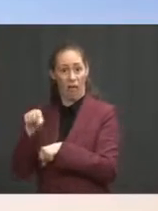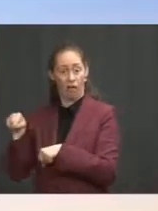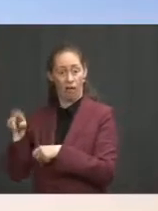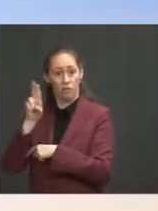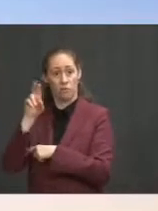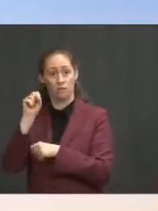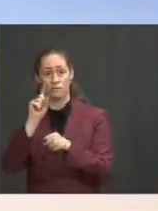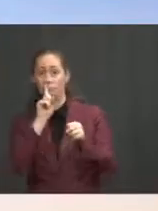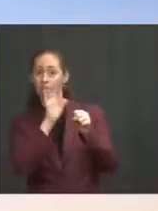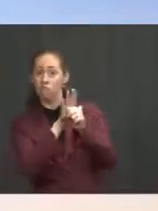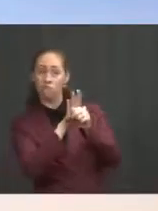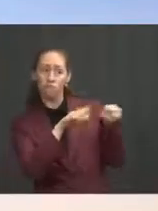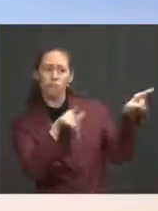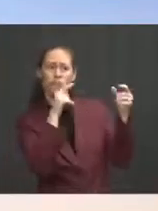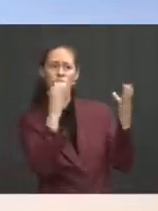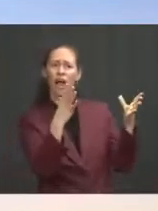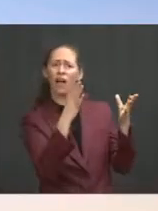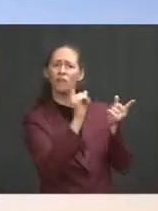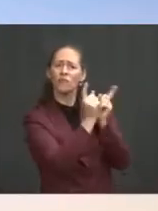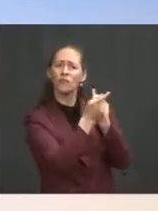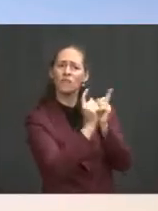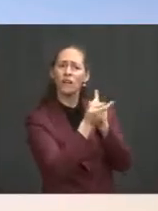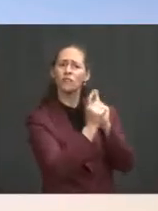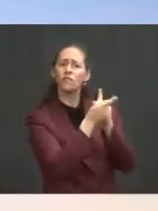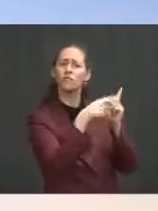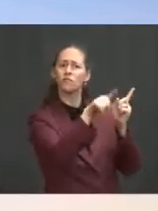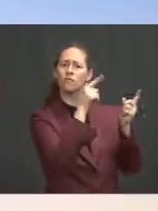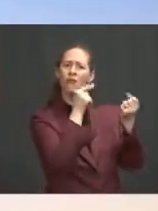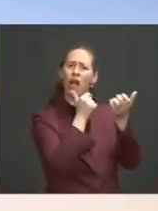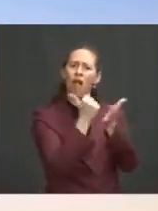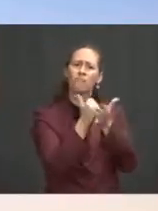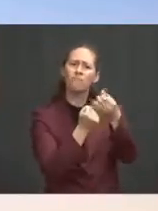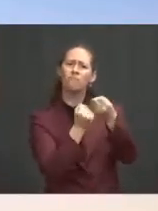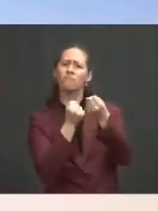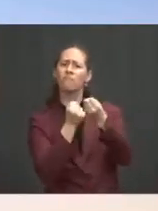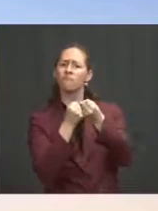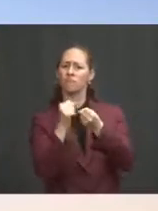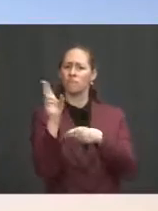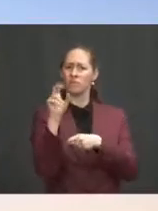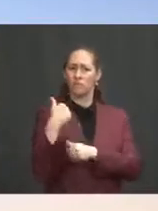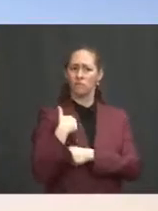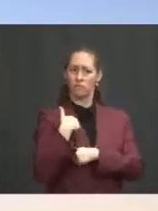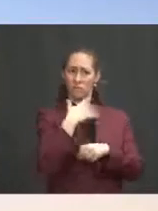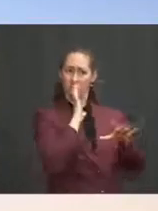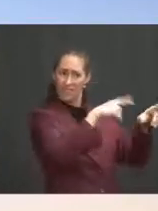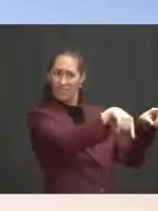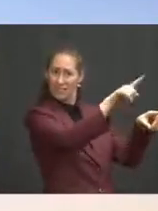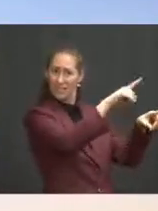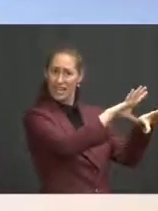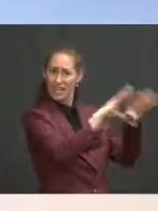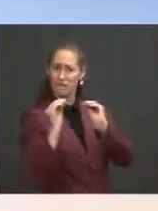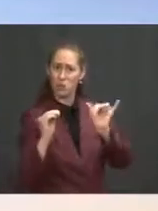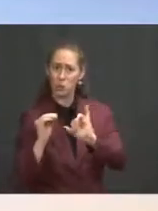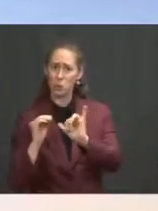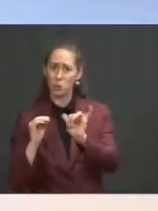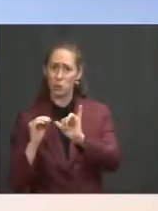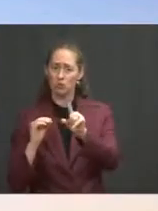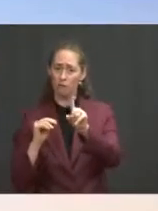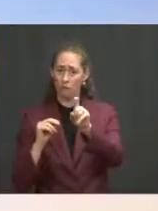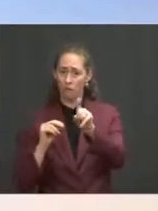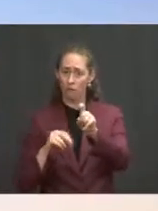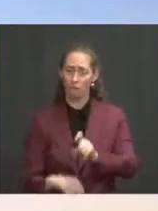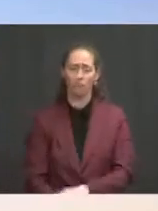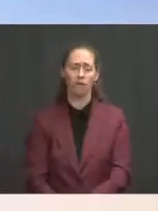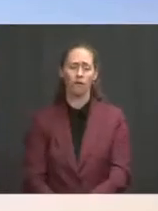drivers, others who help the U.S. force during its commitment in Afghanistan will be out by the time of its departure? Well, I would say, Peter, that